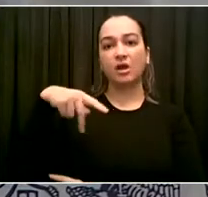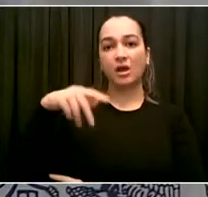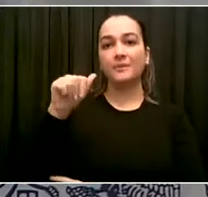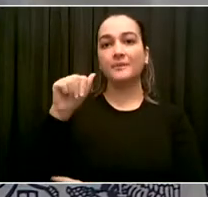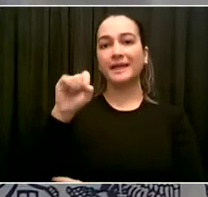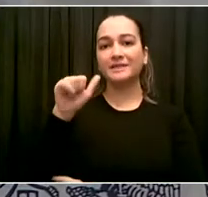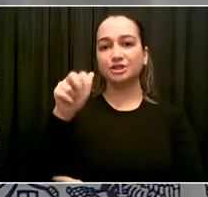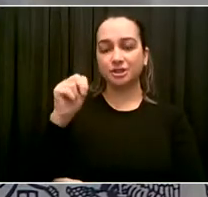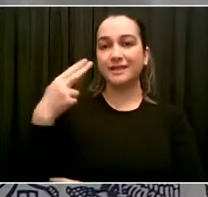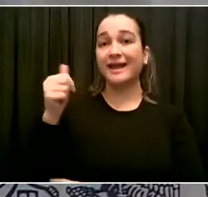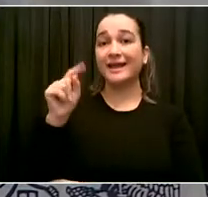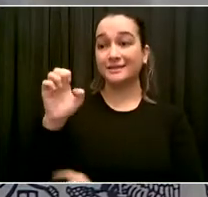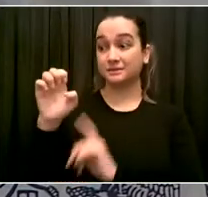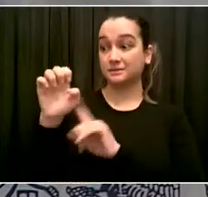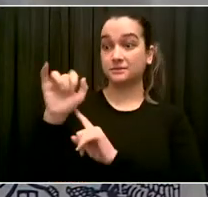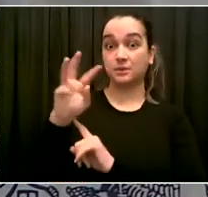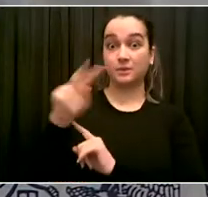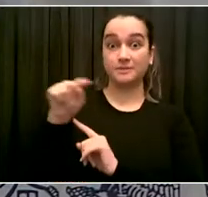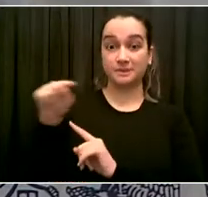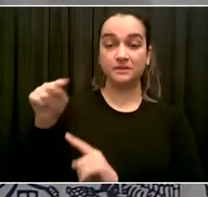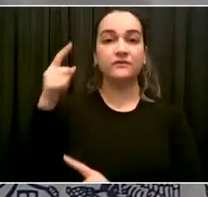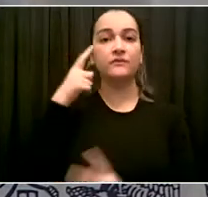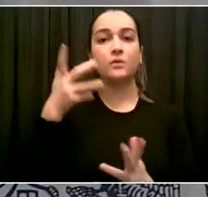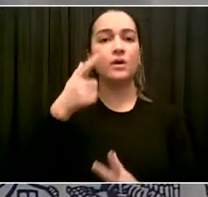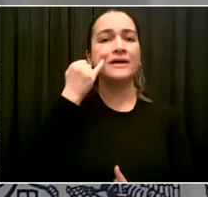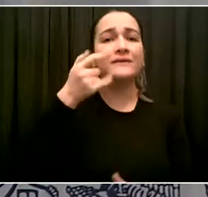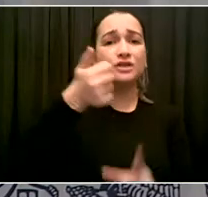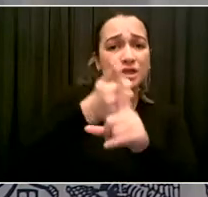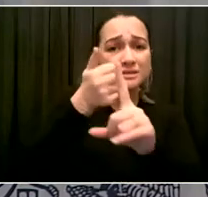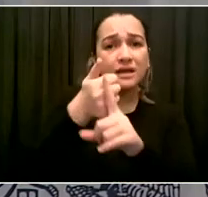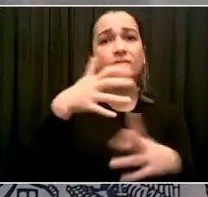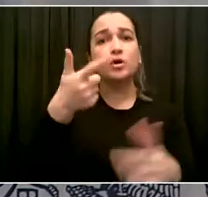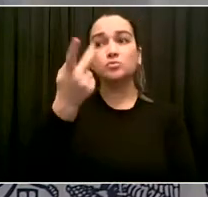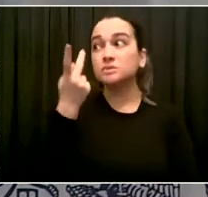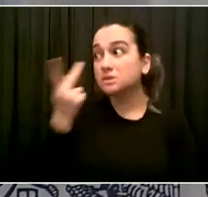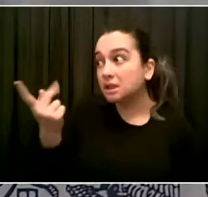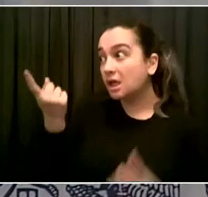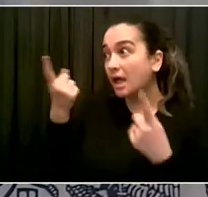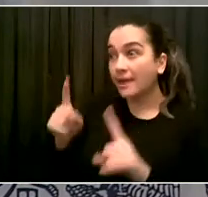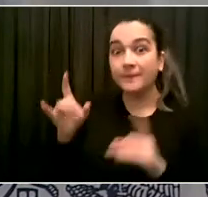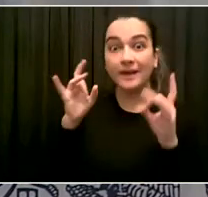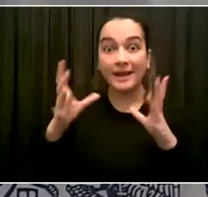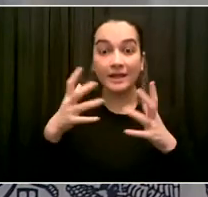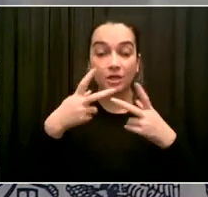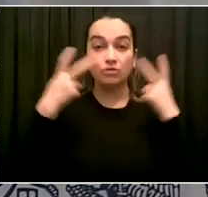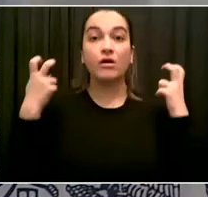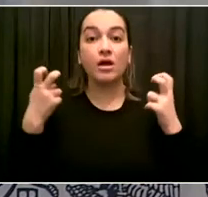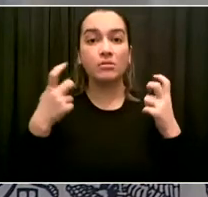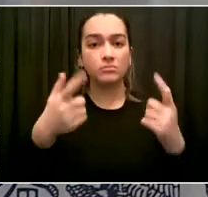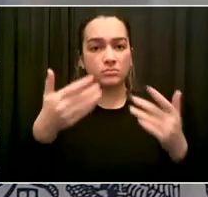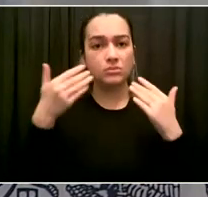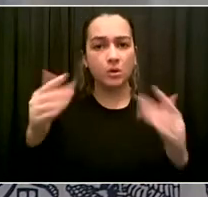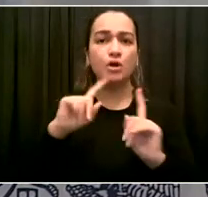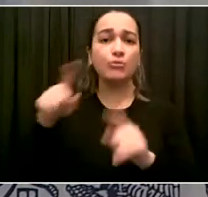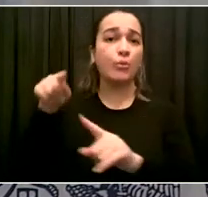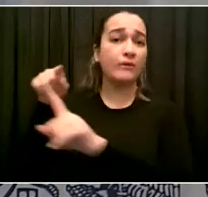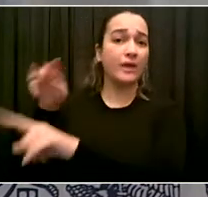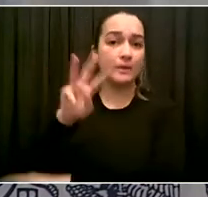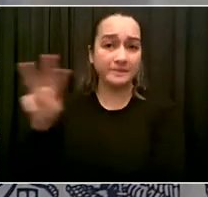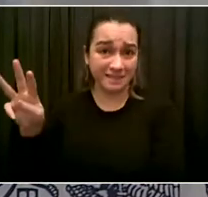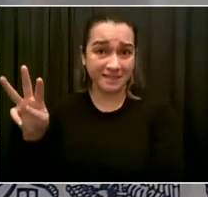It will help us to stop and to stop this and find the very few people who are doing it.